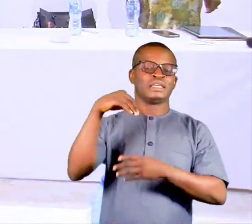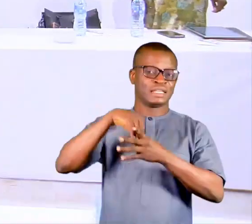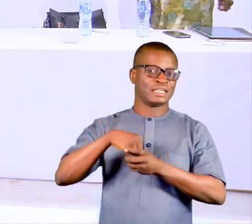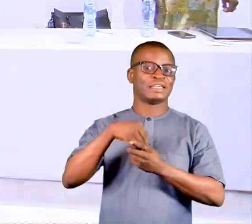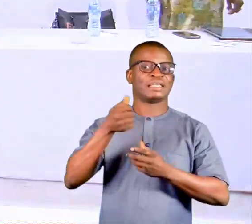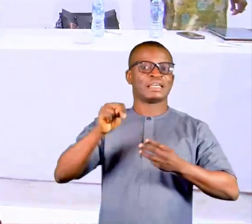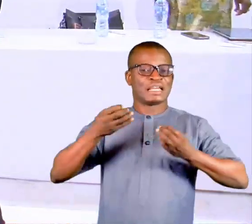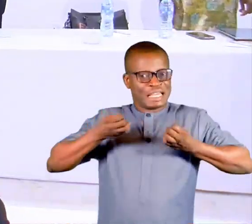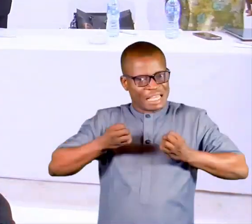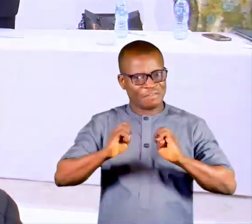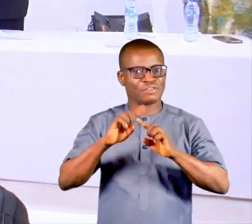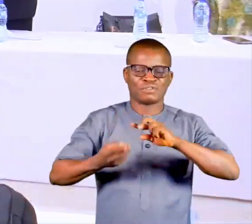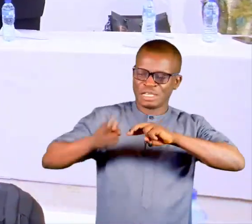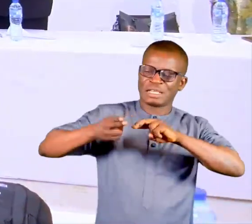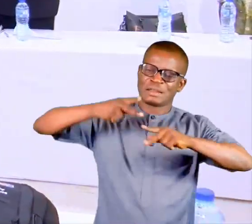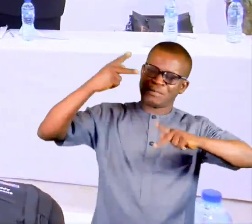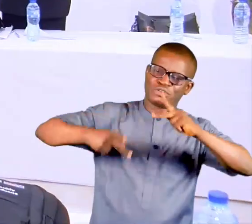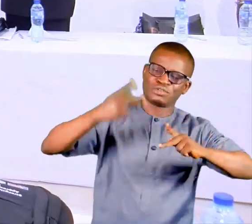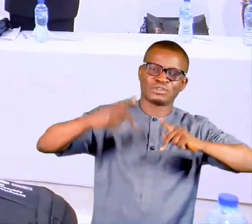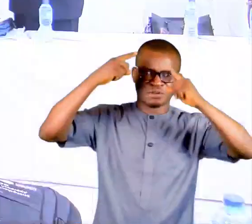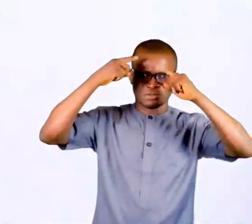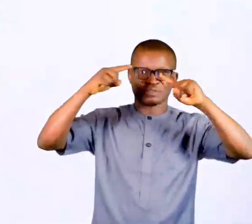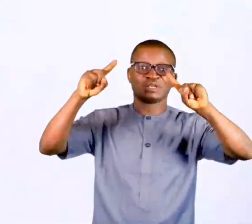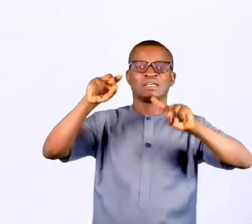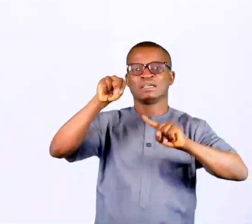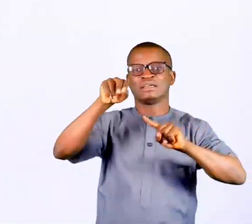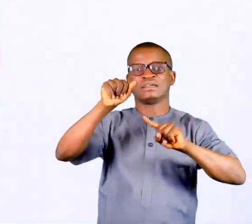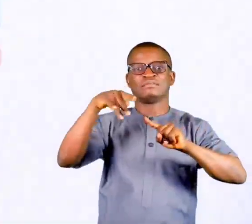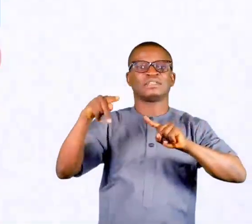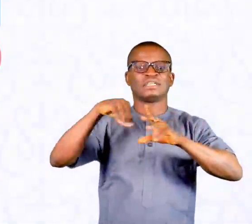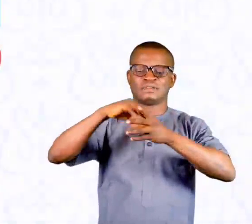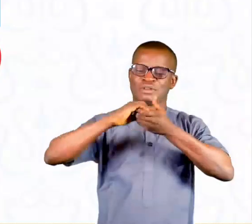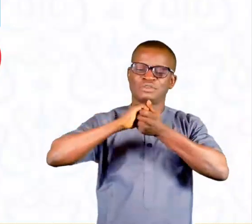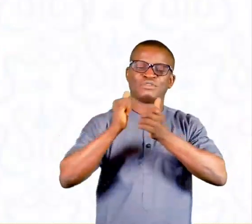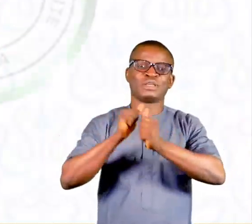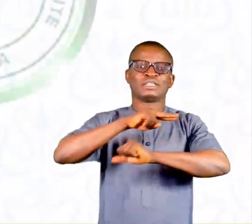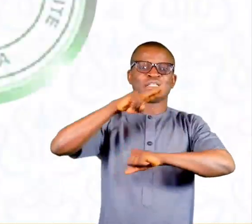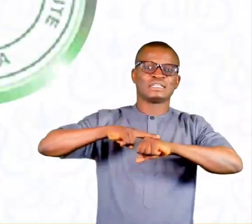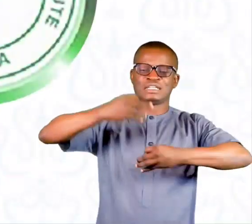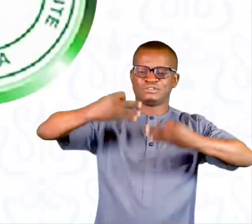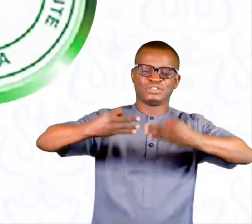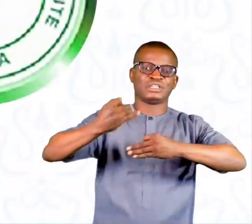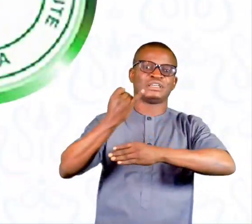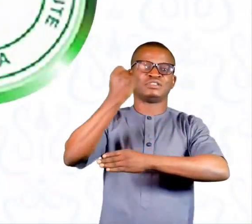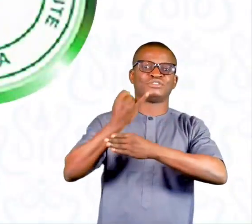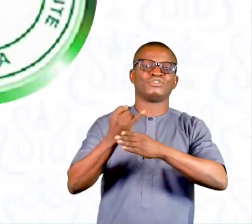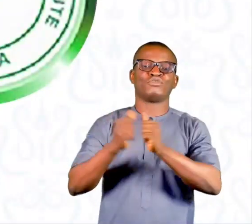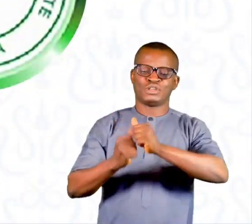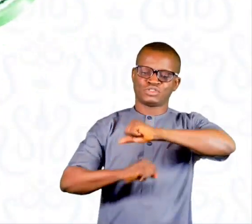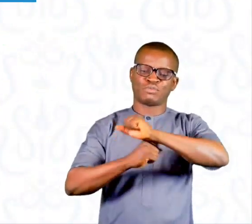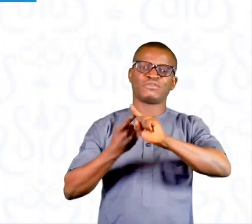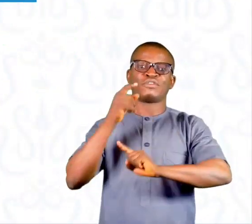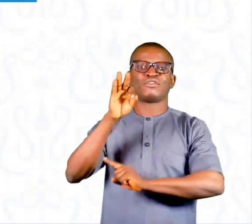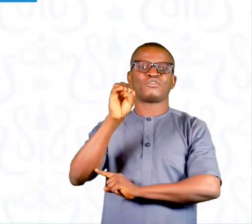In an effort to enhance prosecutorial success, Naptip, in collaboration with the National Judicial Institute, with